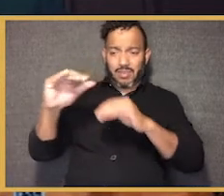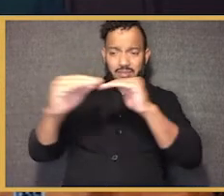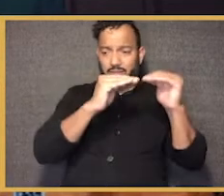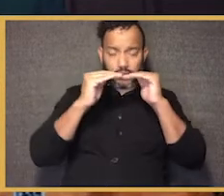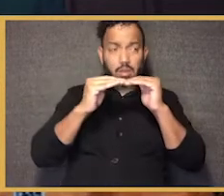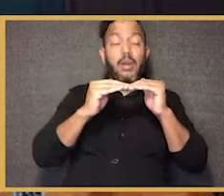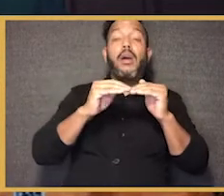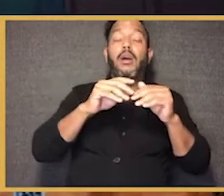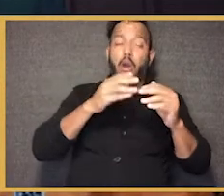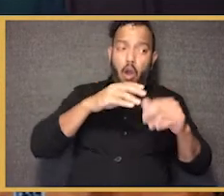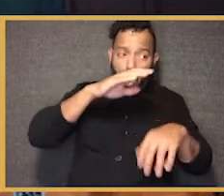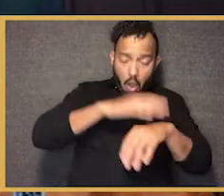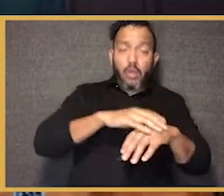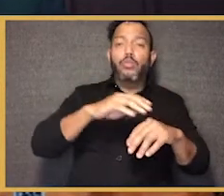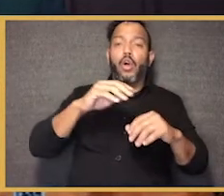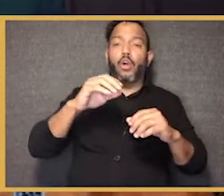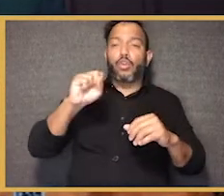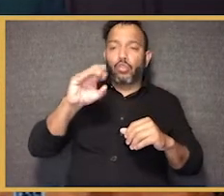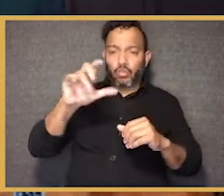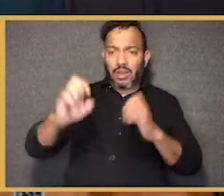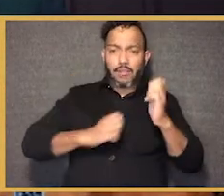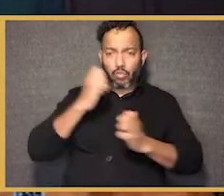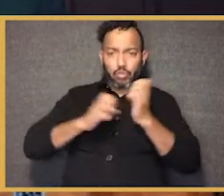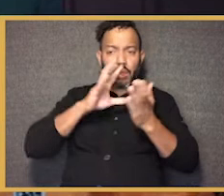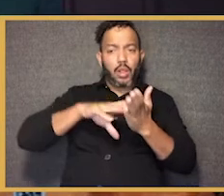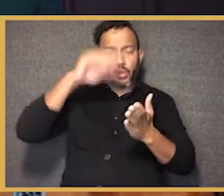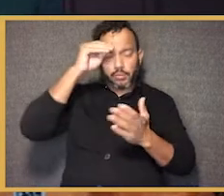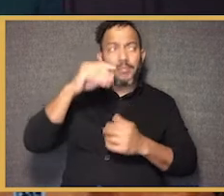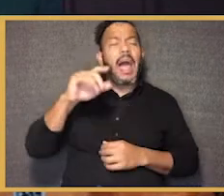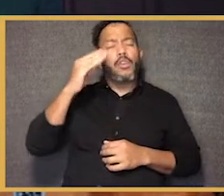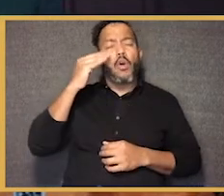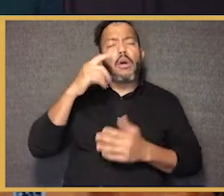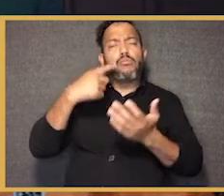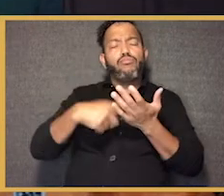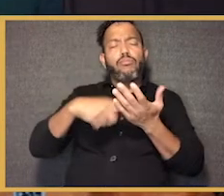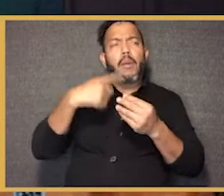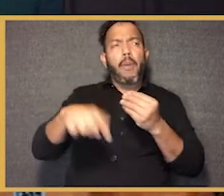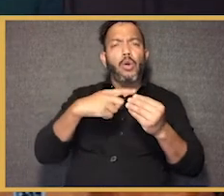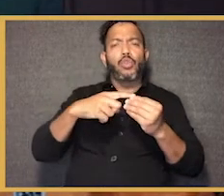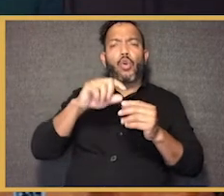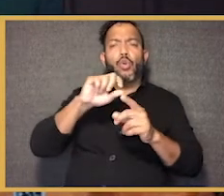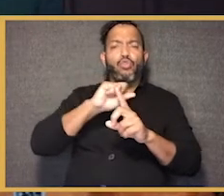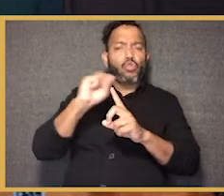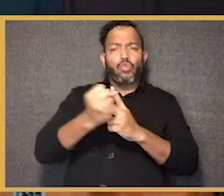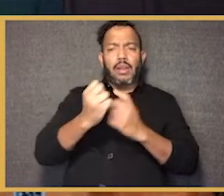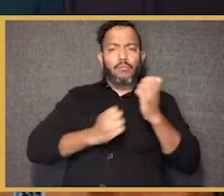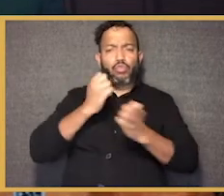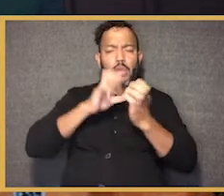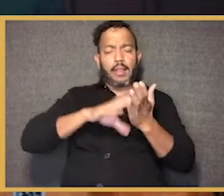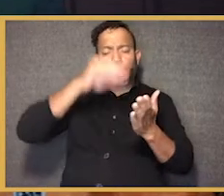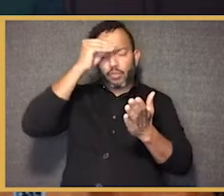socio-emotional learning. I do worry that some of the conversation about socio-emotional learning